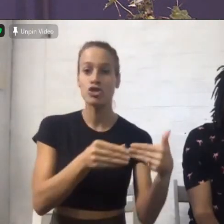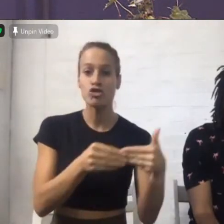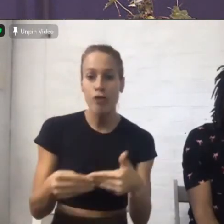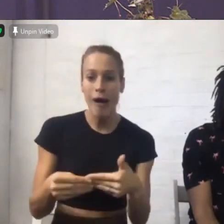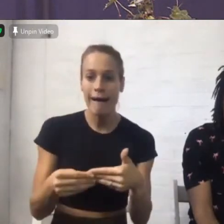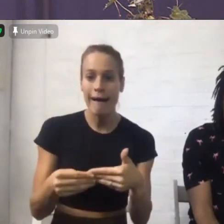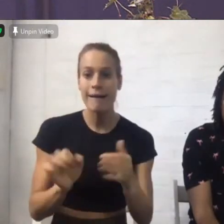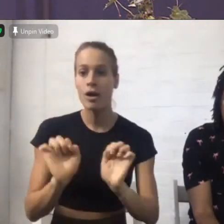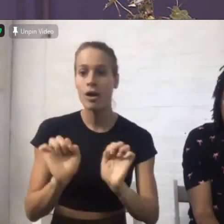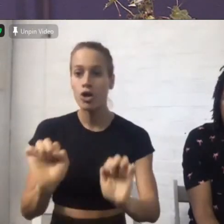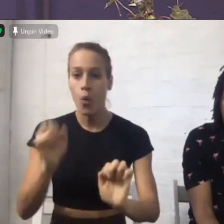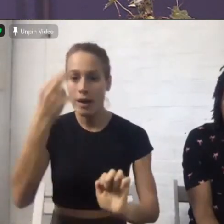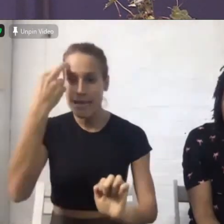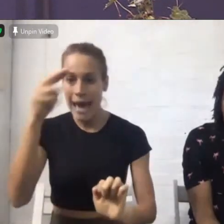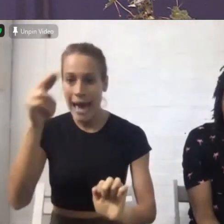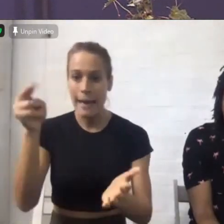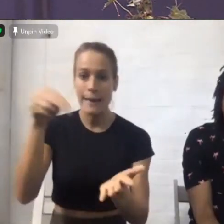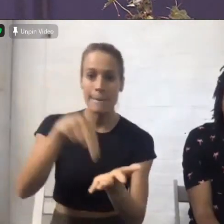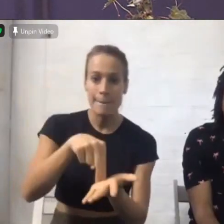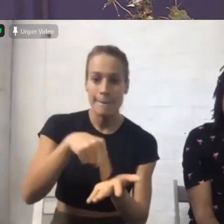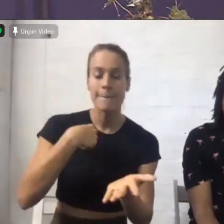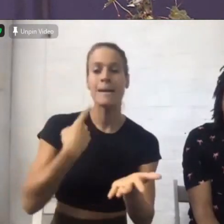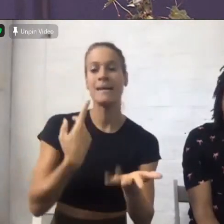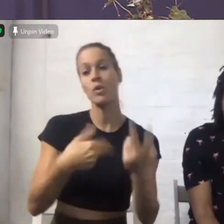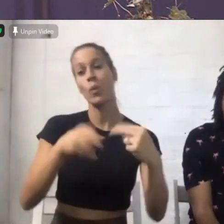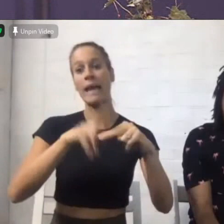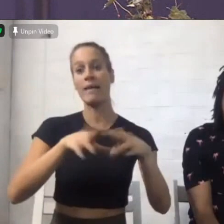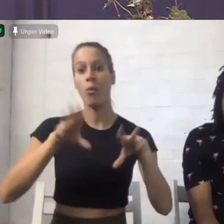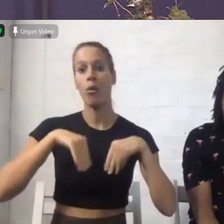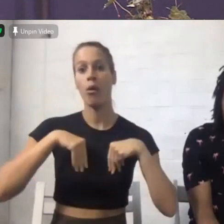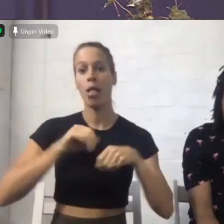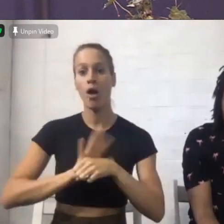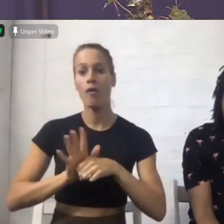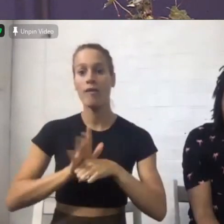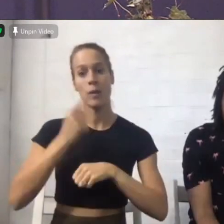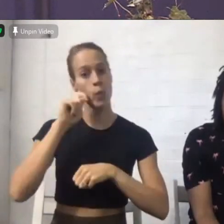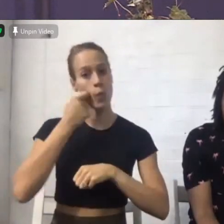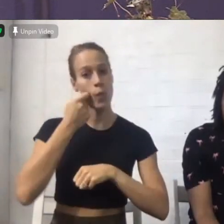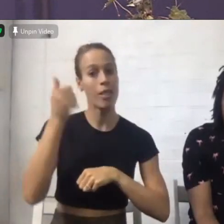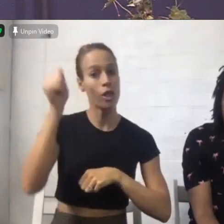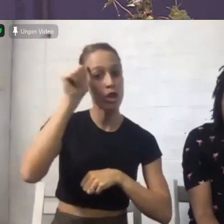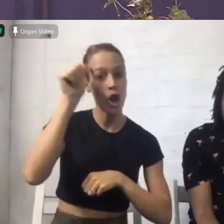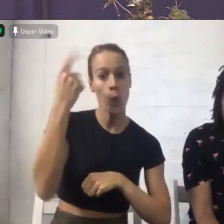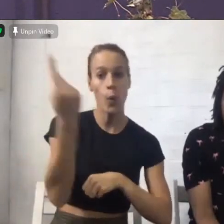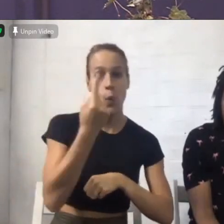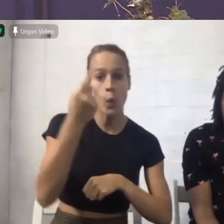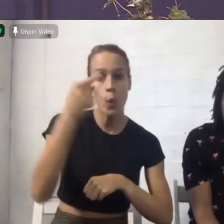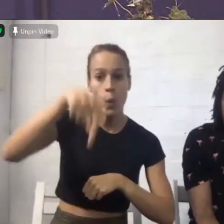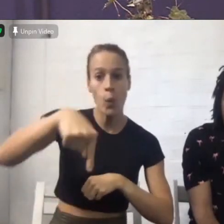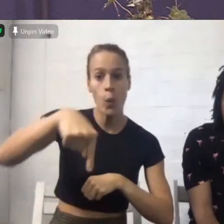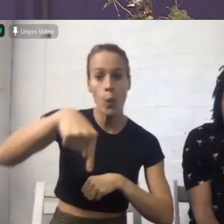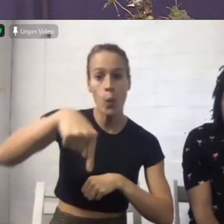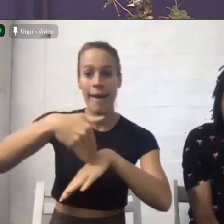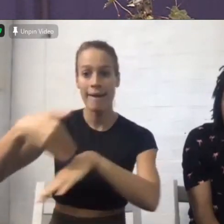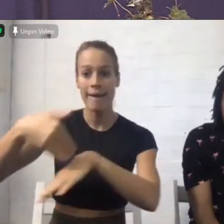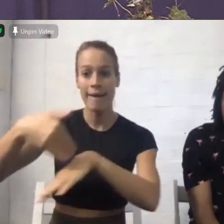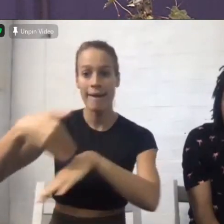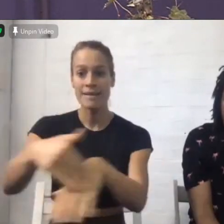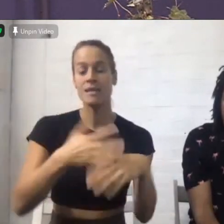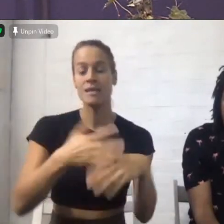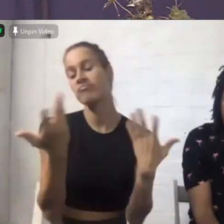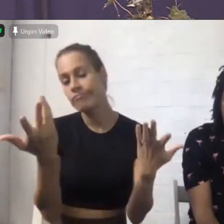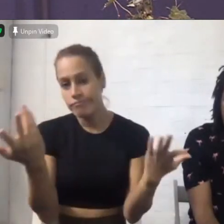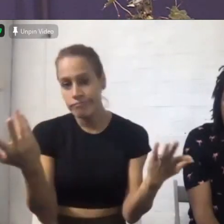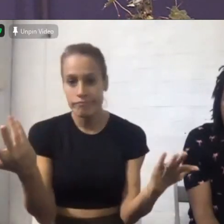capacity and you can you can register and it isn't just church members it's whoever we welcome our city